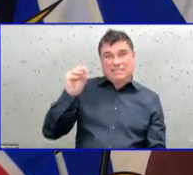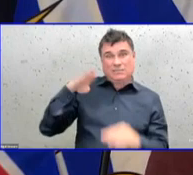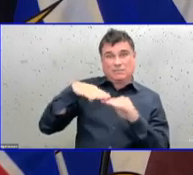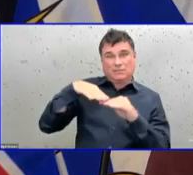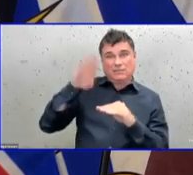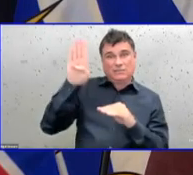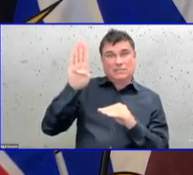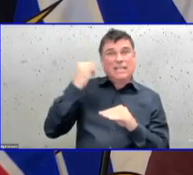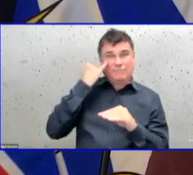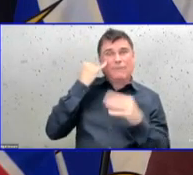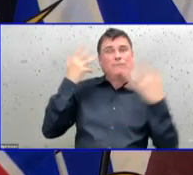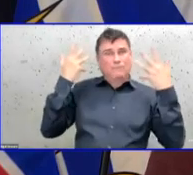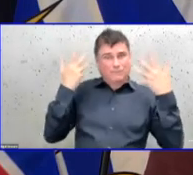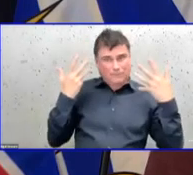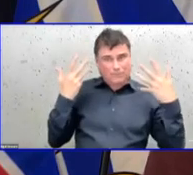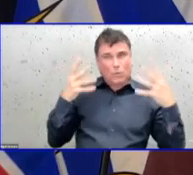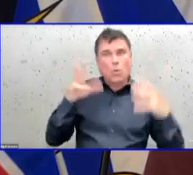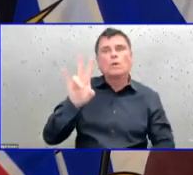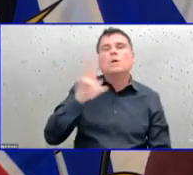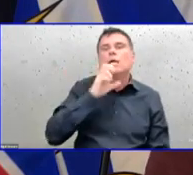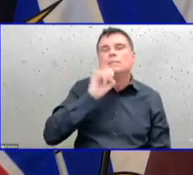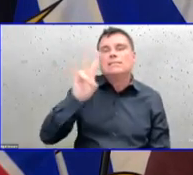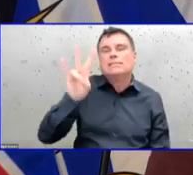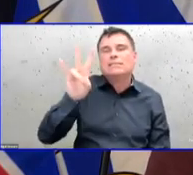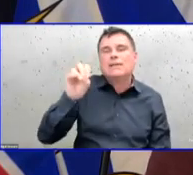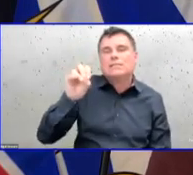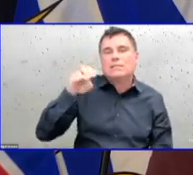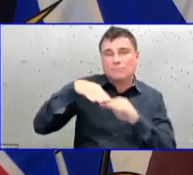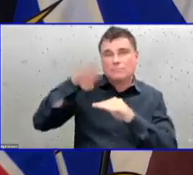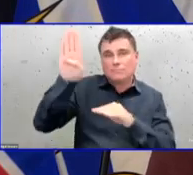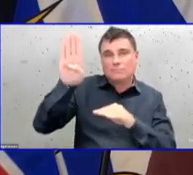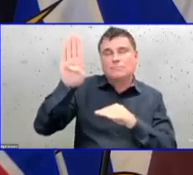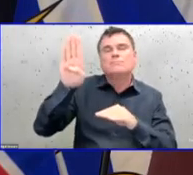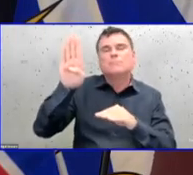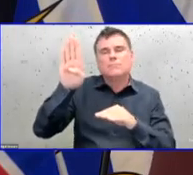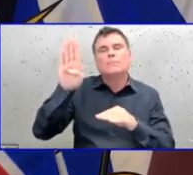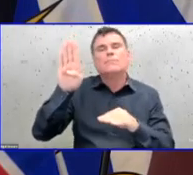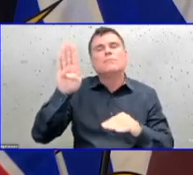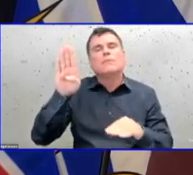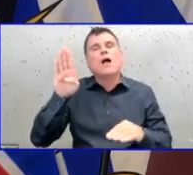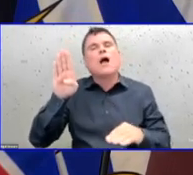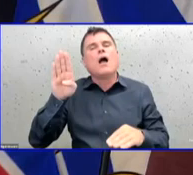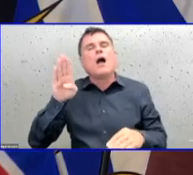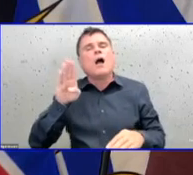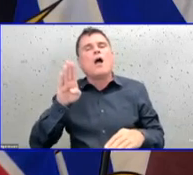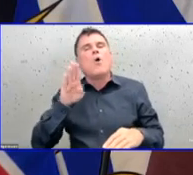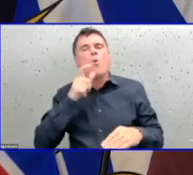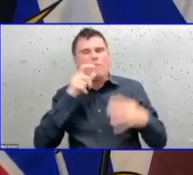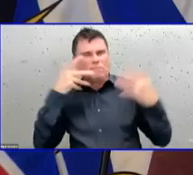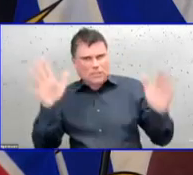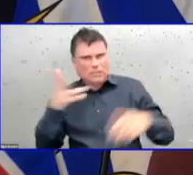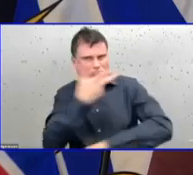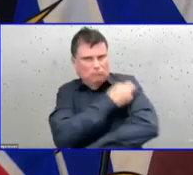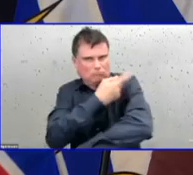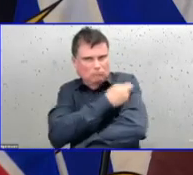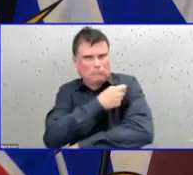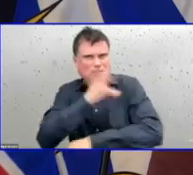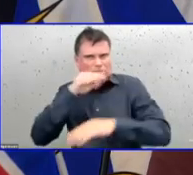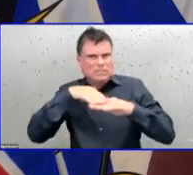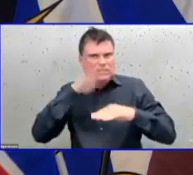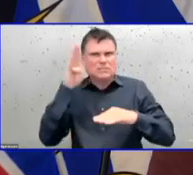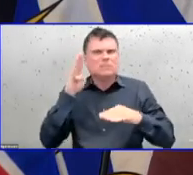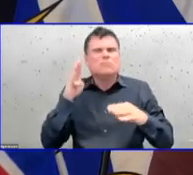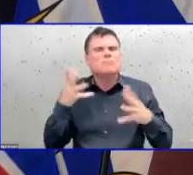strain of the flu, are we worried that this is going to impact older people? Separately, are we worried this is impacting younger people?